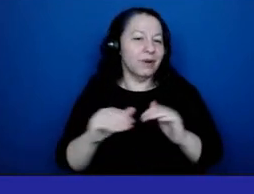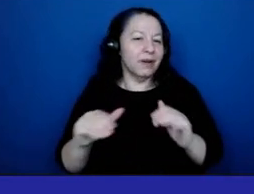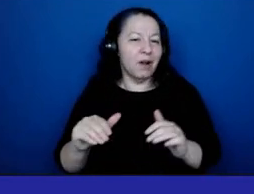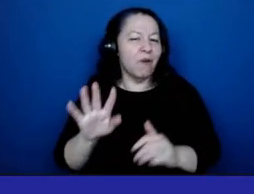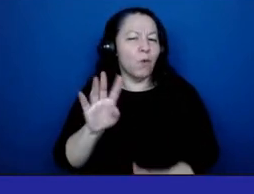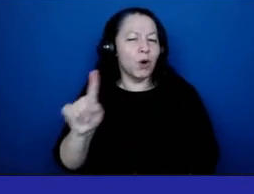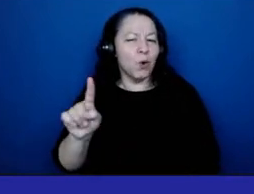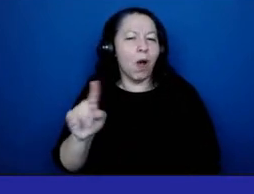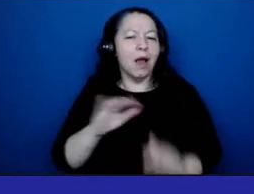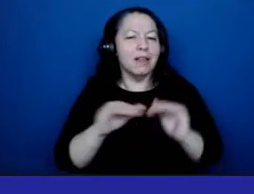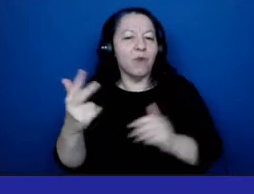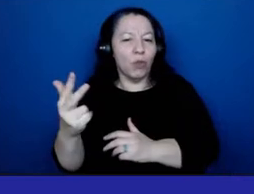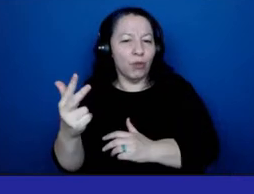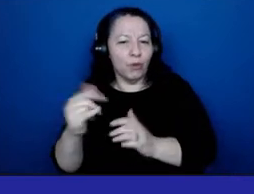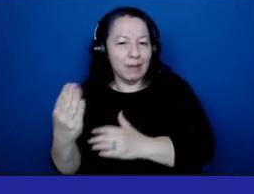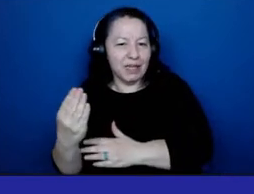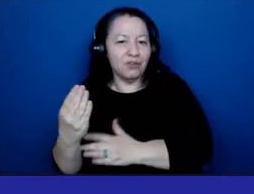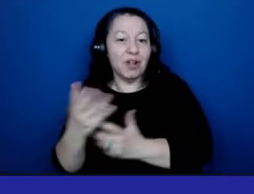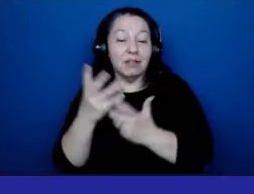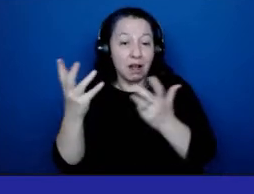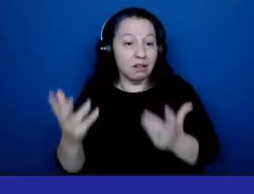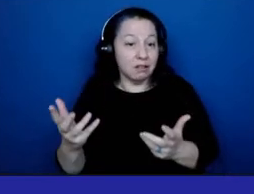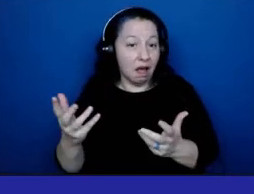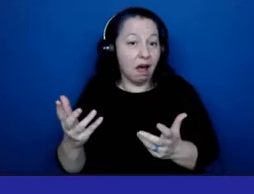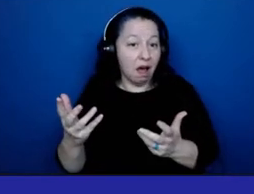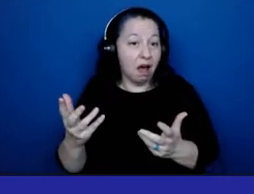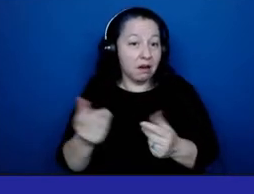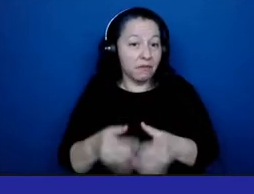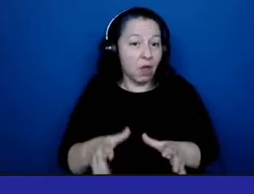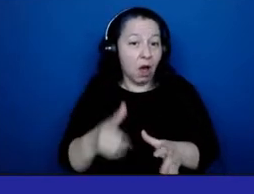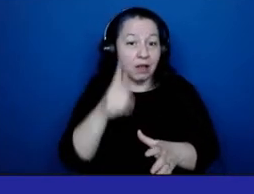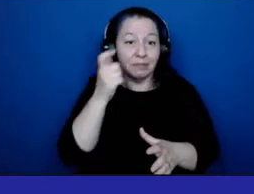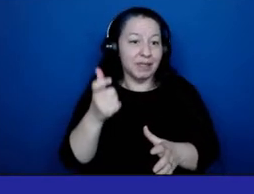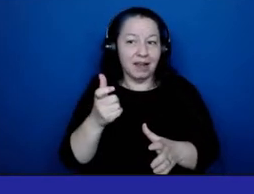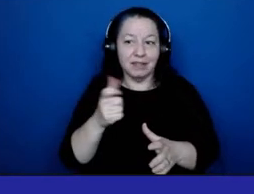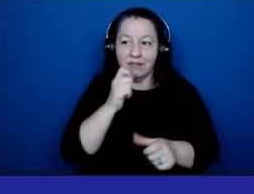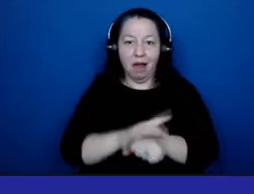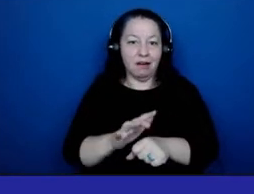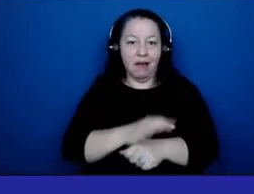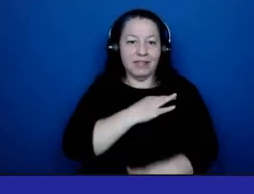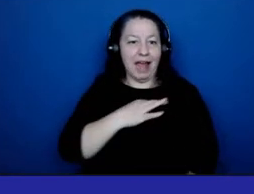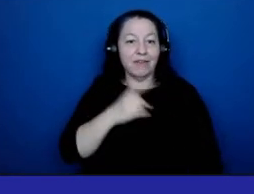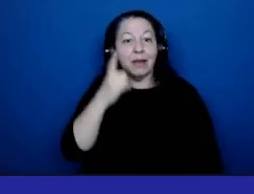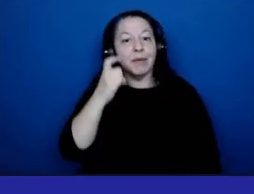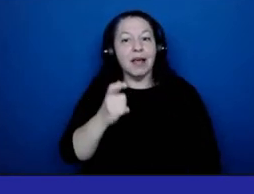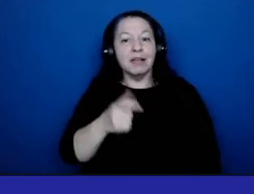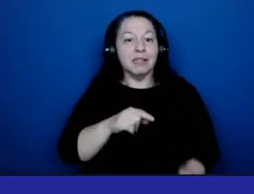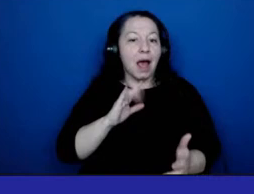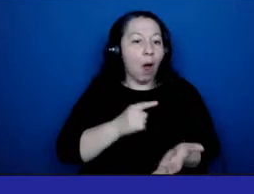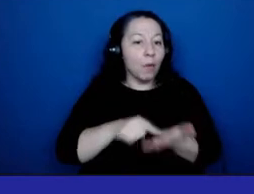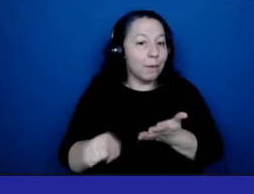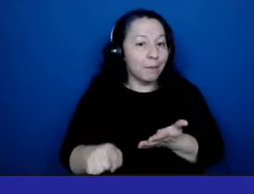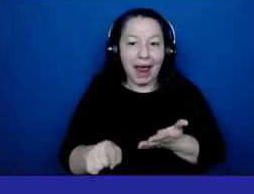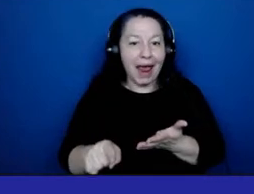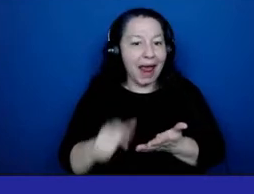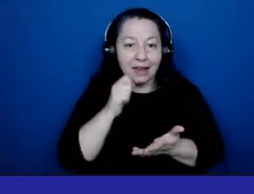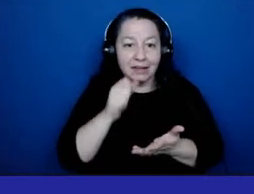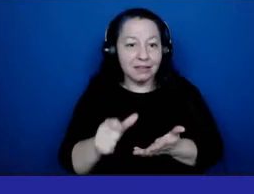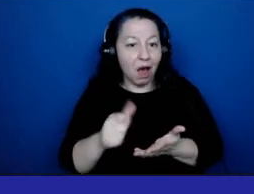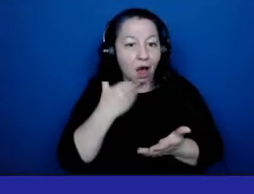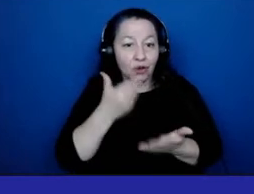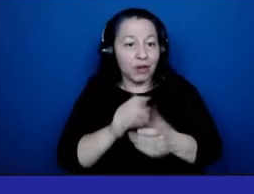loss due to lack of staffing. You I believe it's because our compensation is lacking, the annual accrual time is terrible, and the,